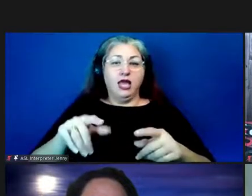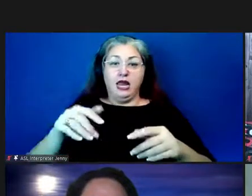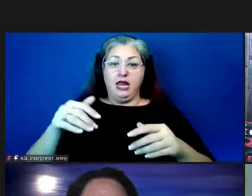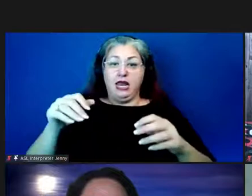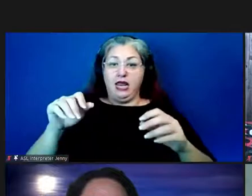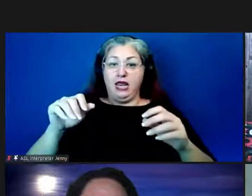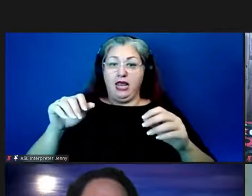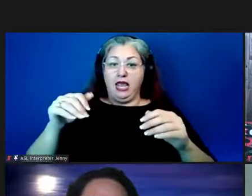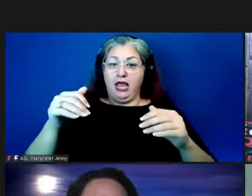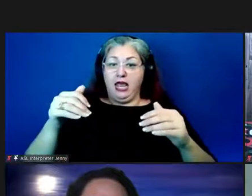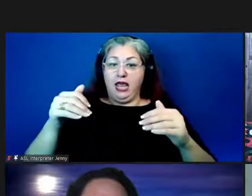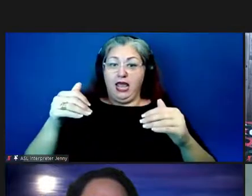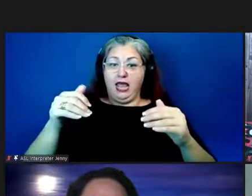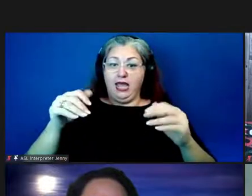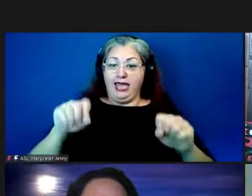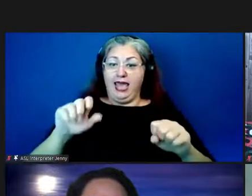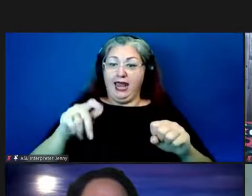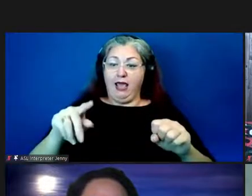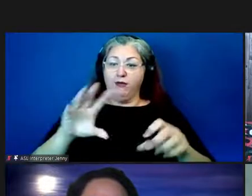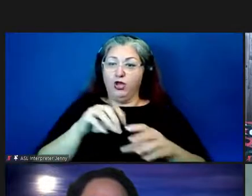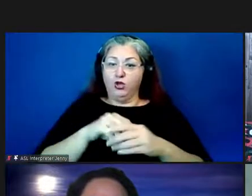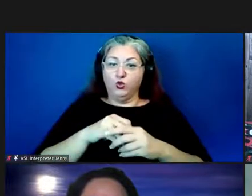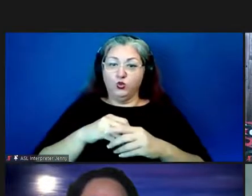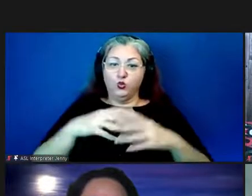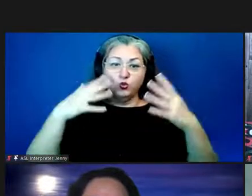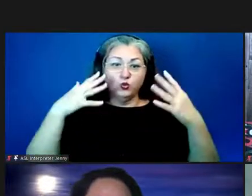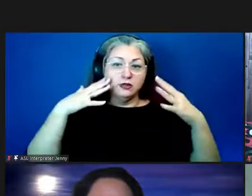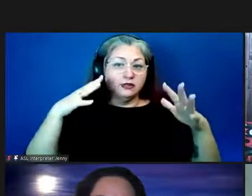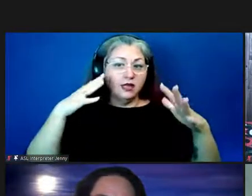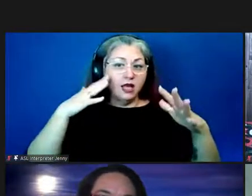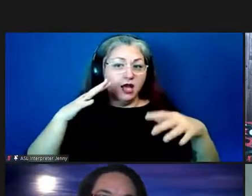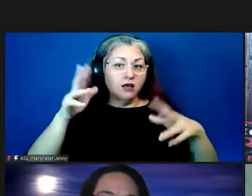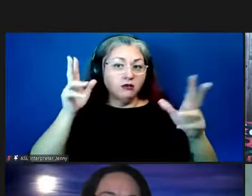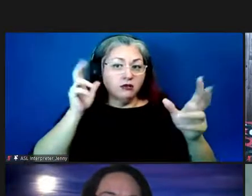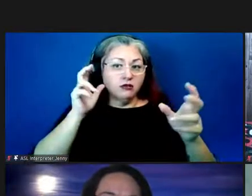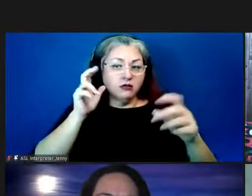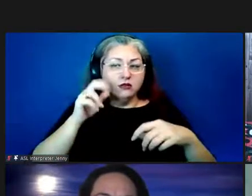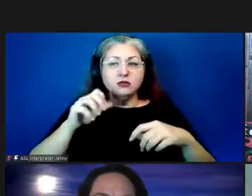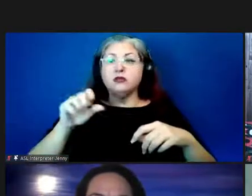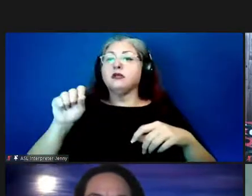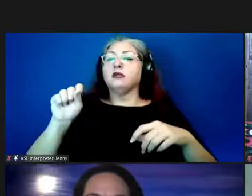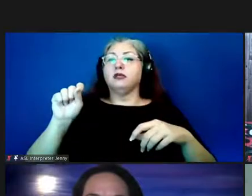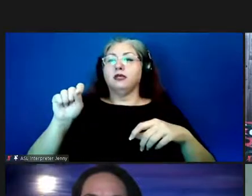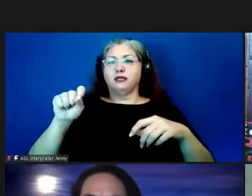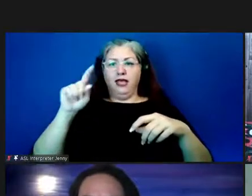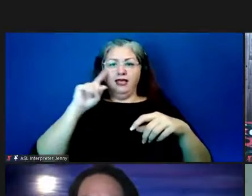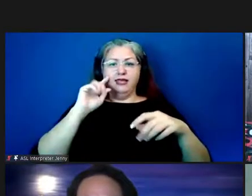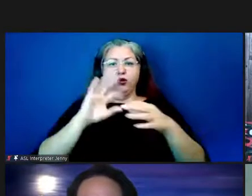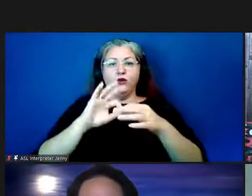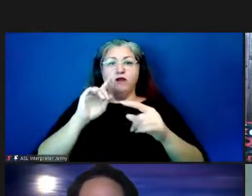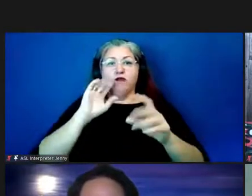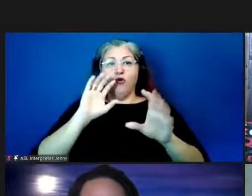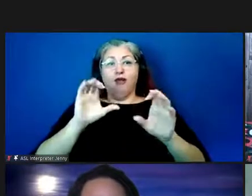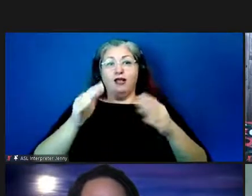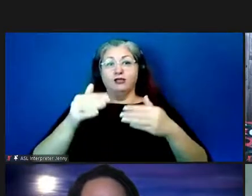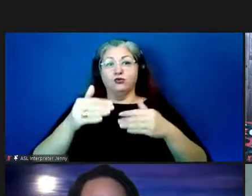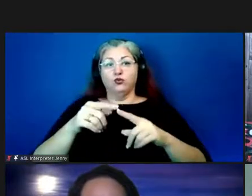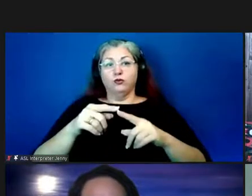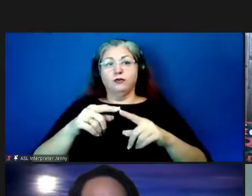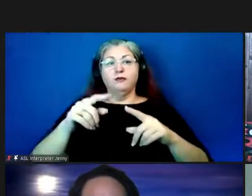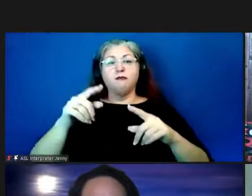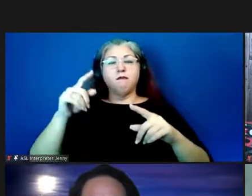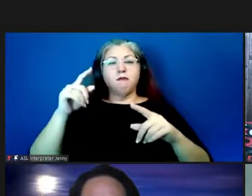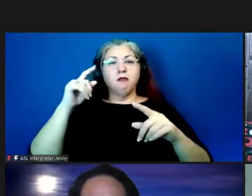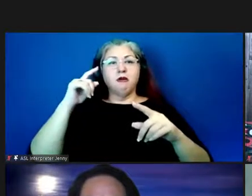for the the app to include sound yeah so i think as far as the classroom i think